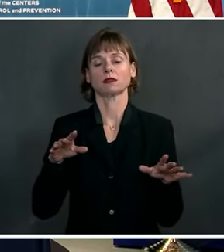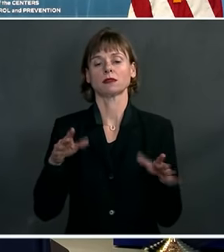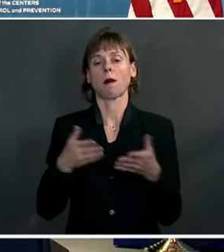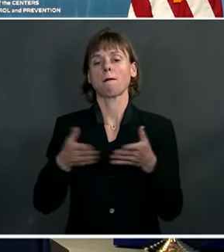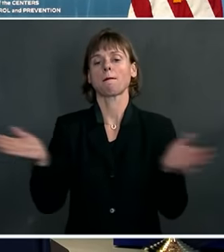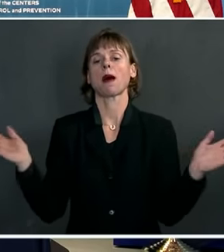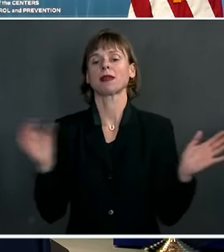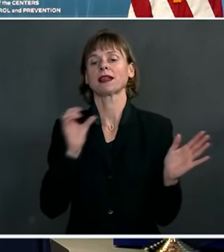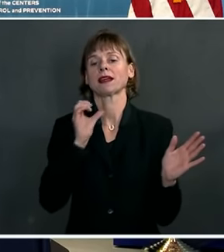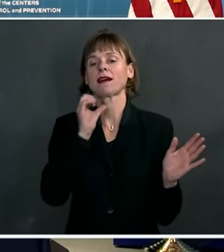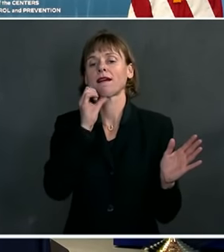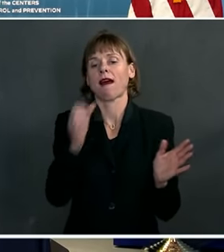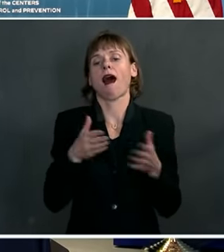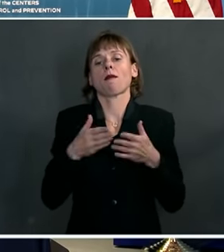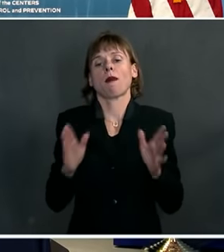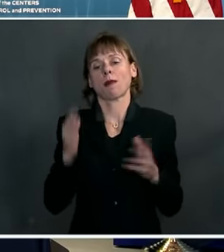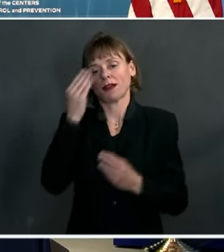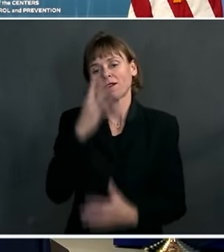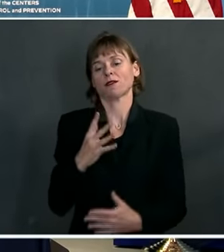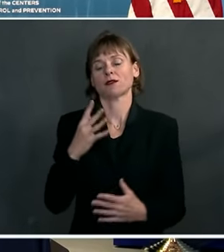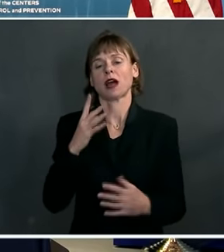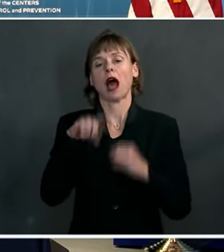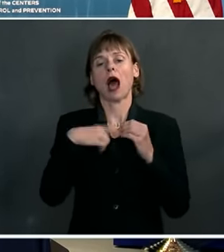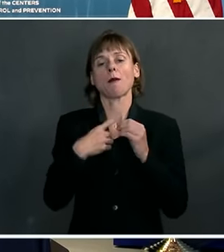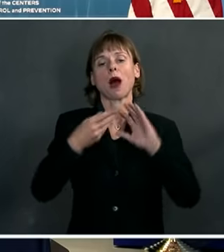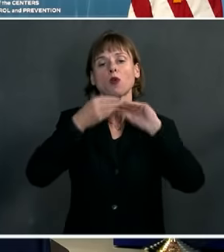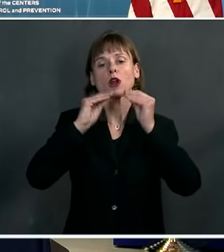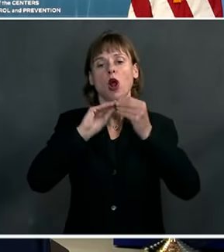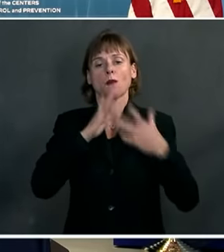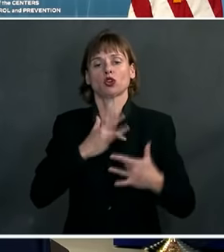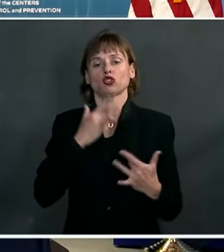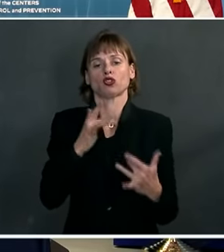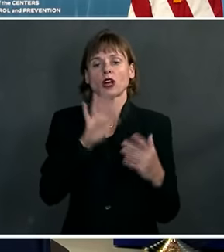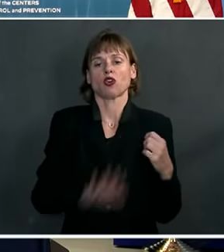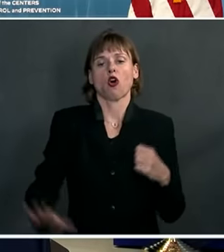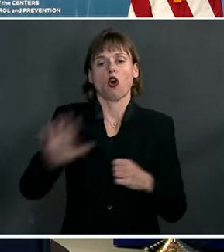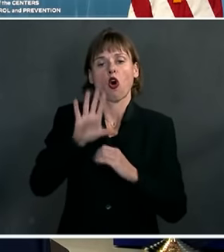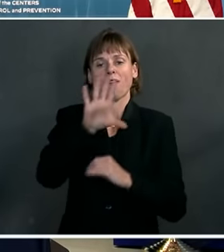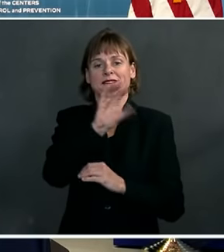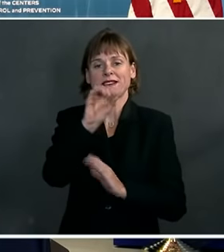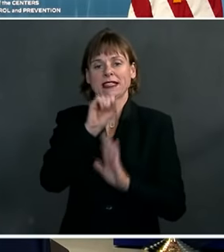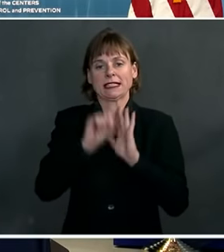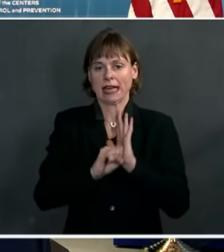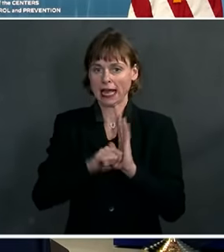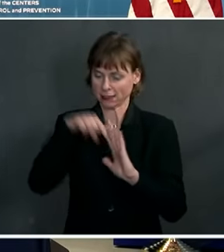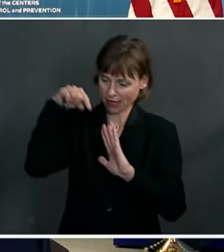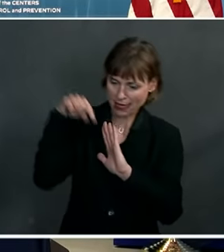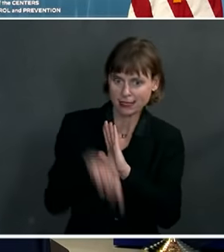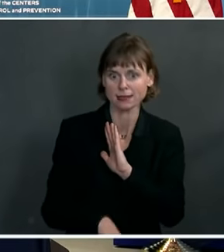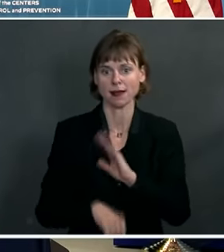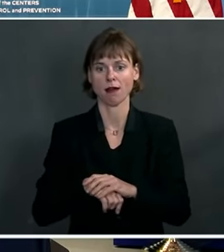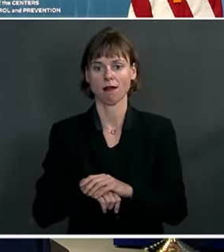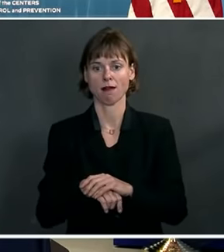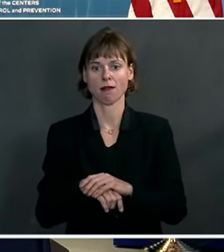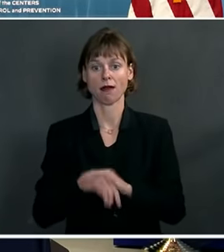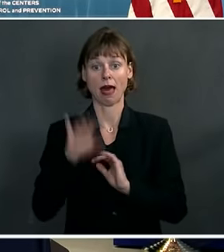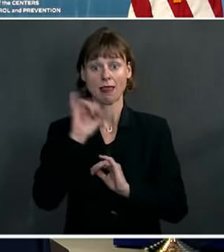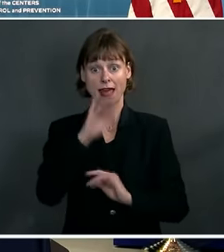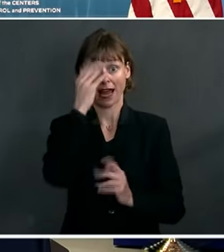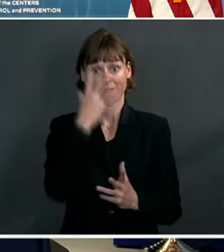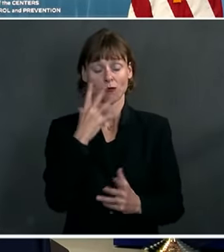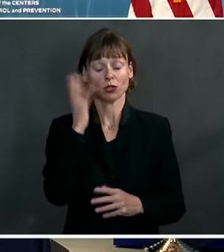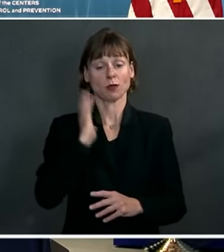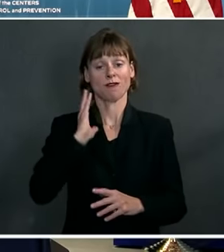across all 50 states in detail. This detailed information was previously reserved solely for